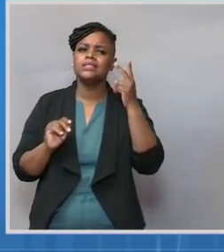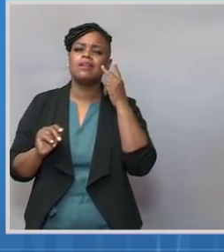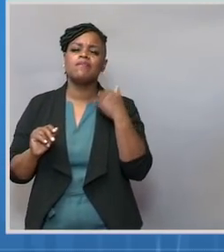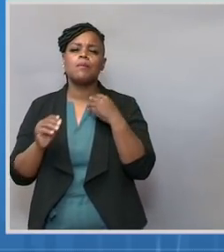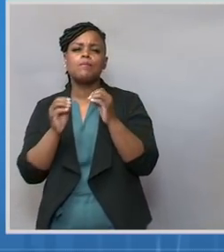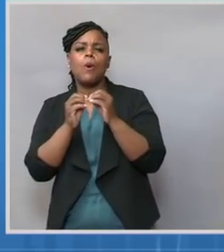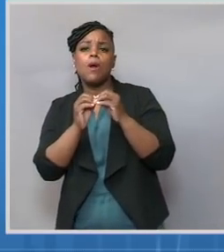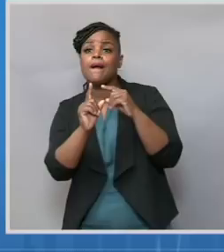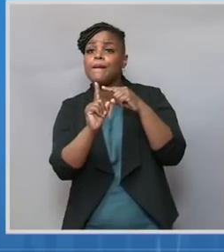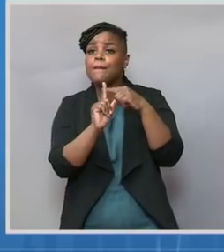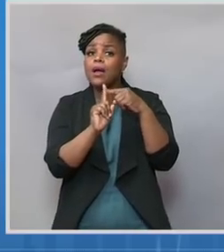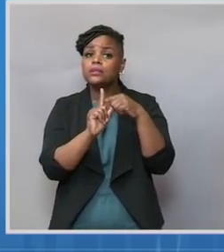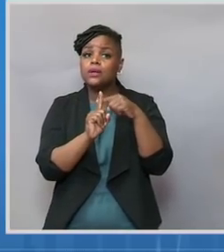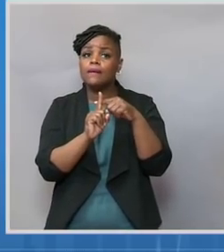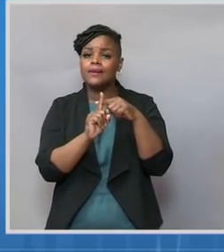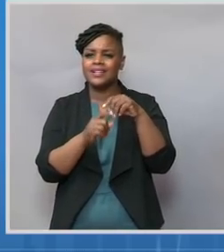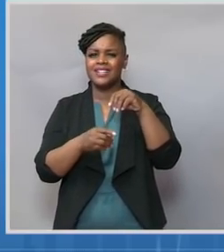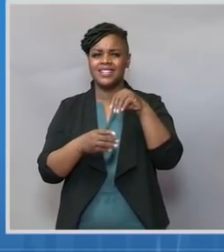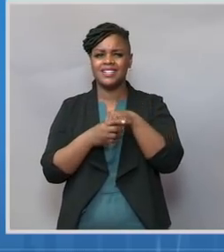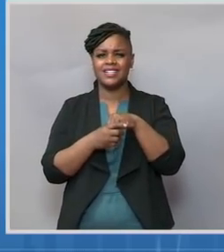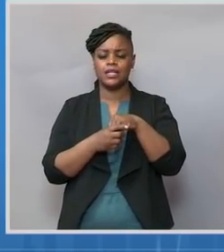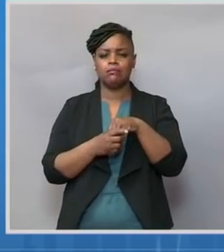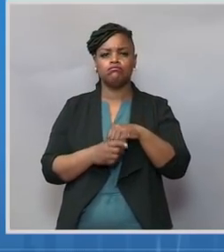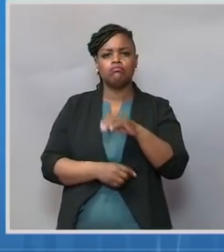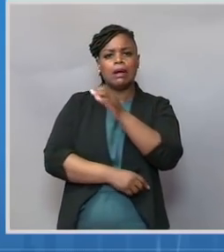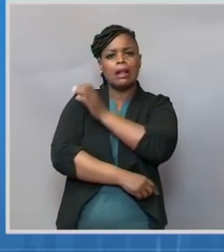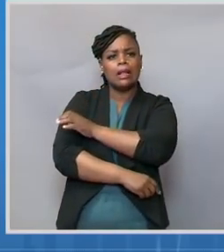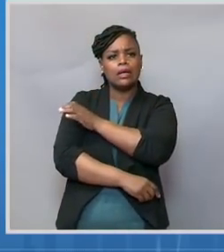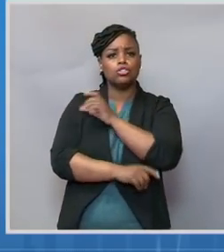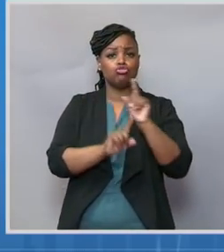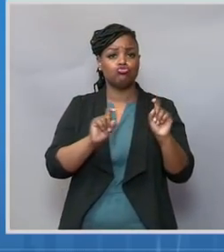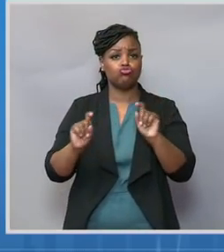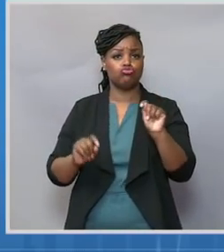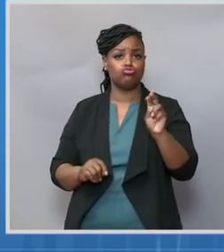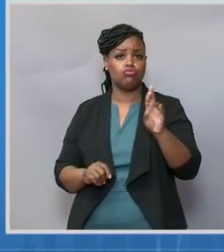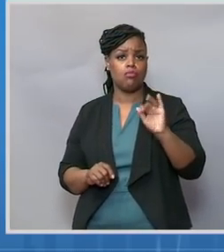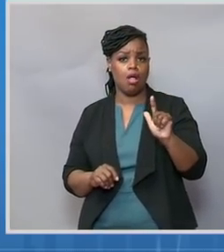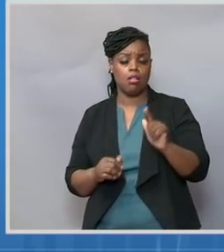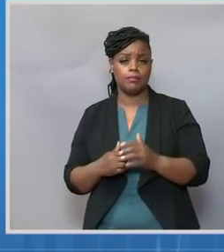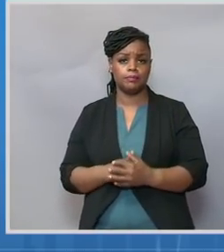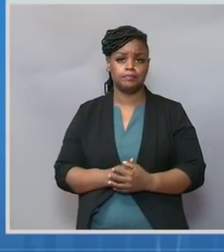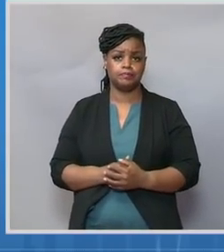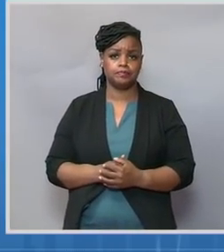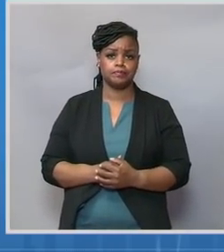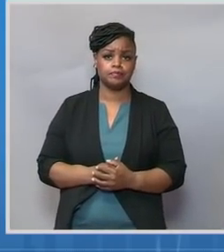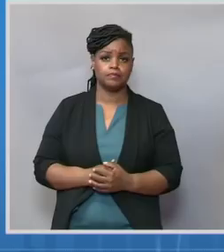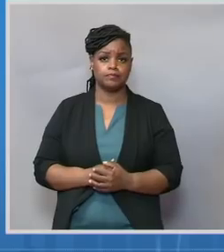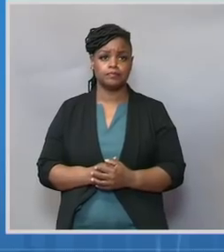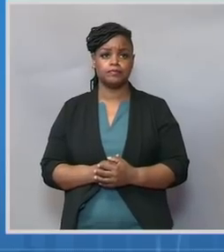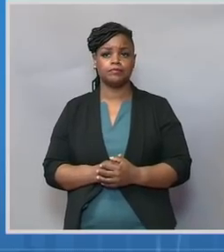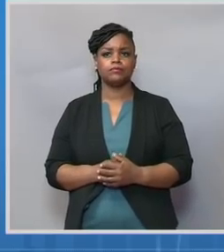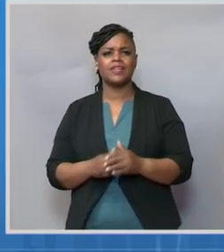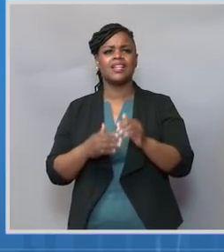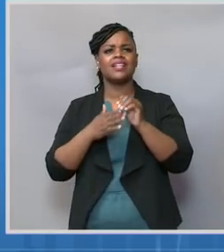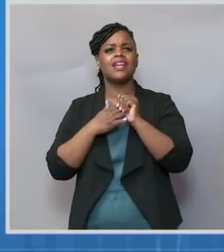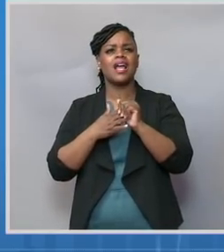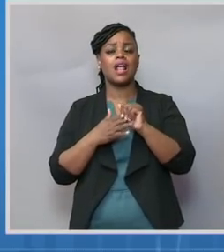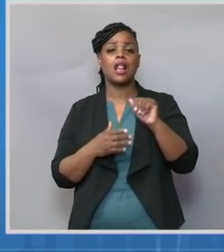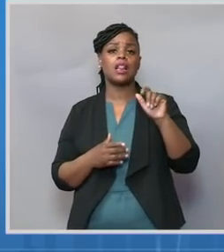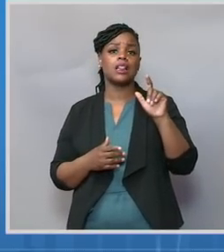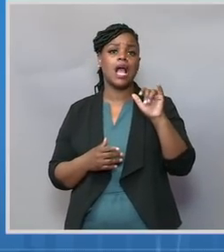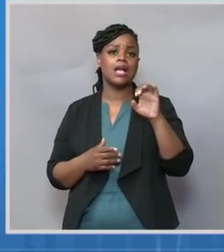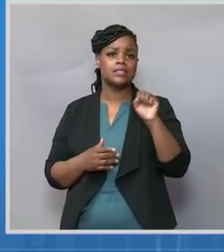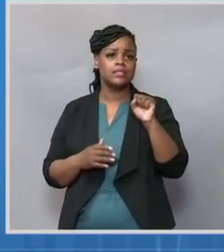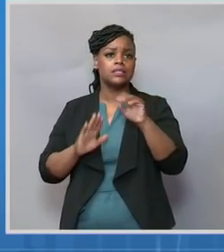clinical trials. Next slide. Taking this from the guidelines panel that I mentioned to